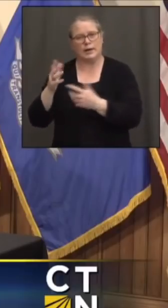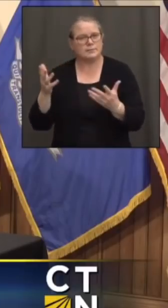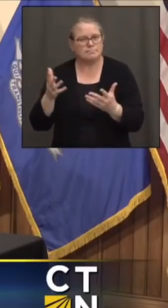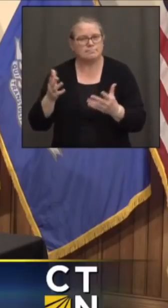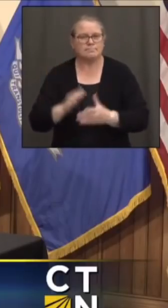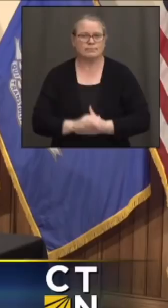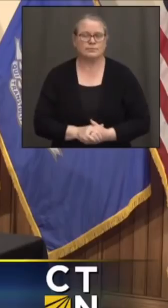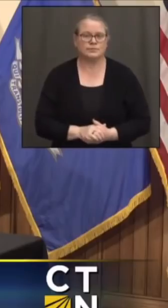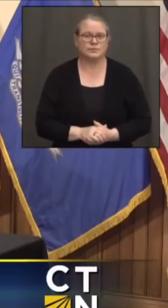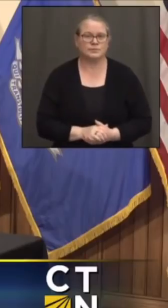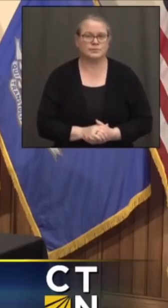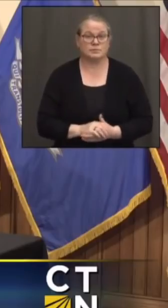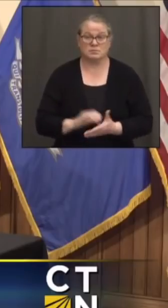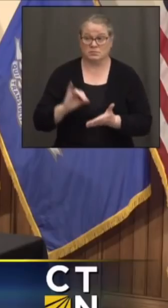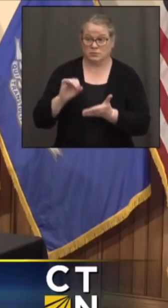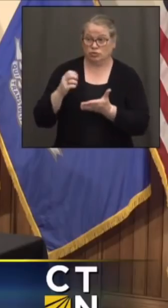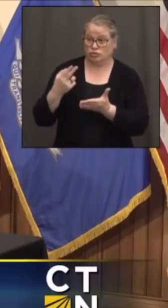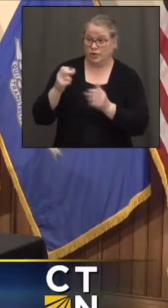Try that, Josh.